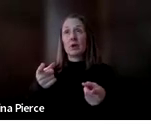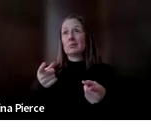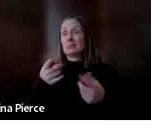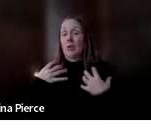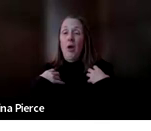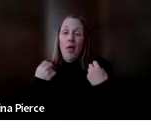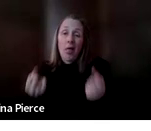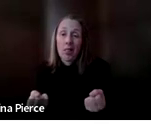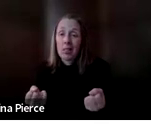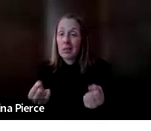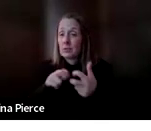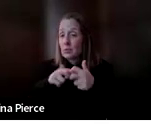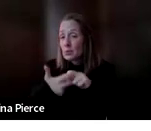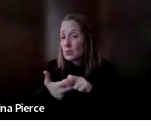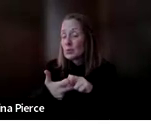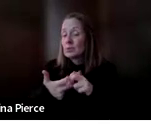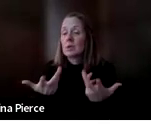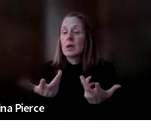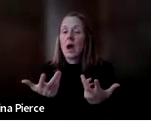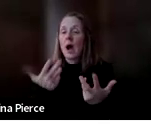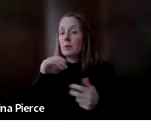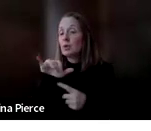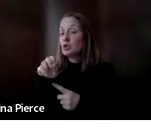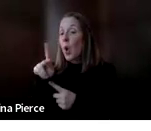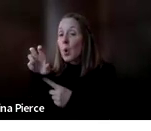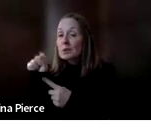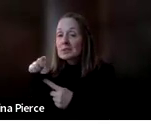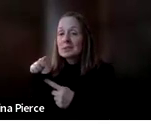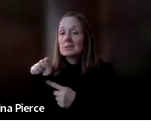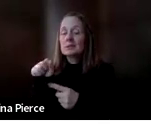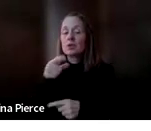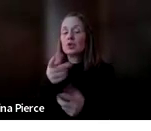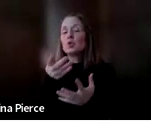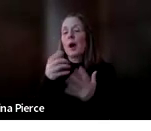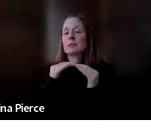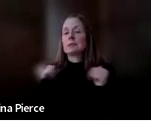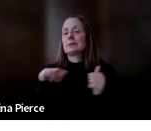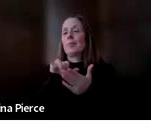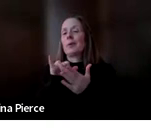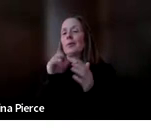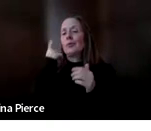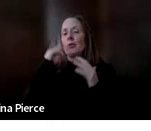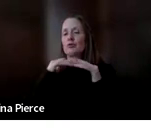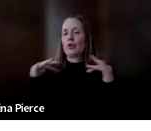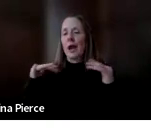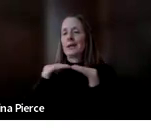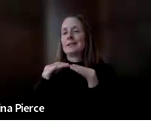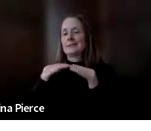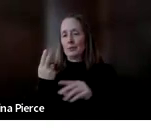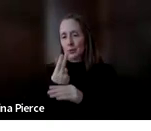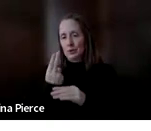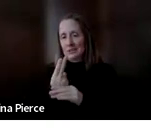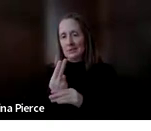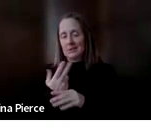We want a communication system that's going to support communicating for a variety of purposes, and that can be available at all times.